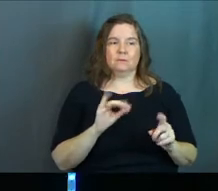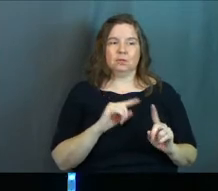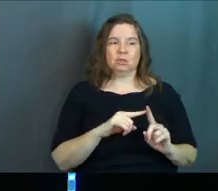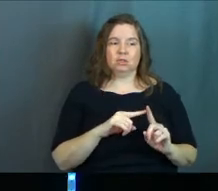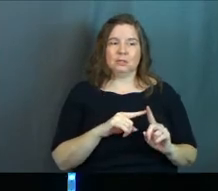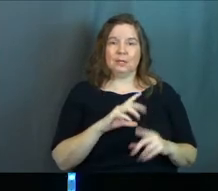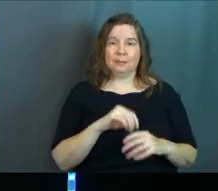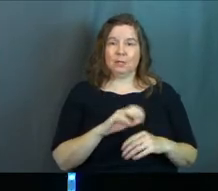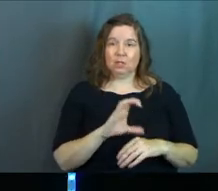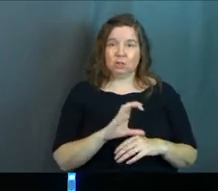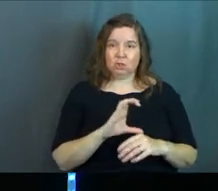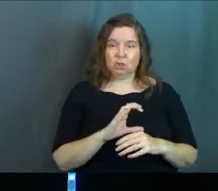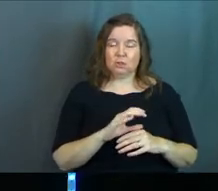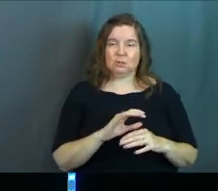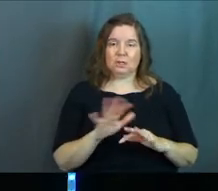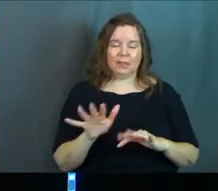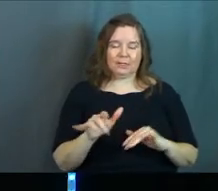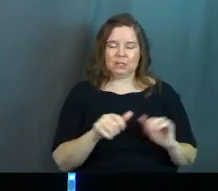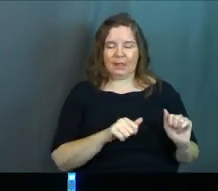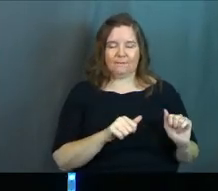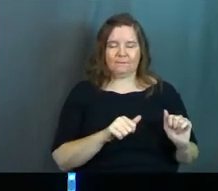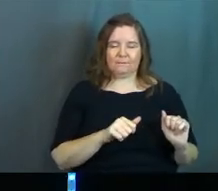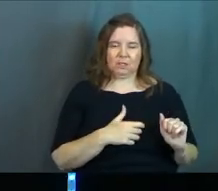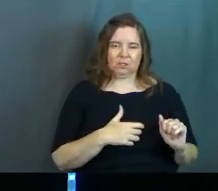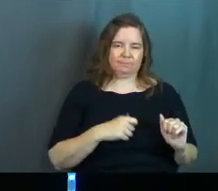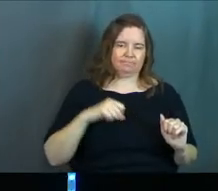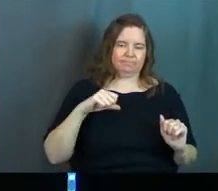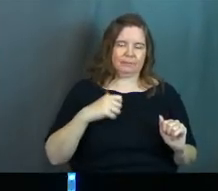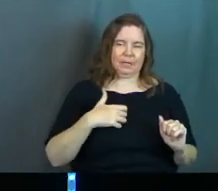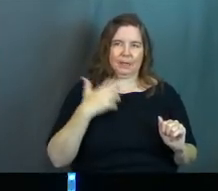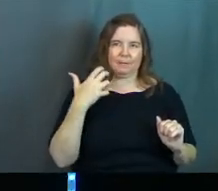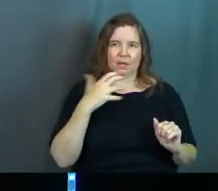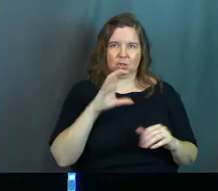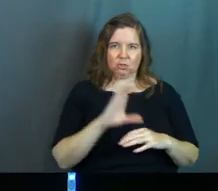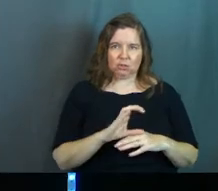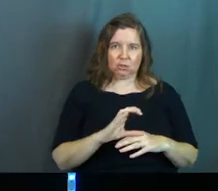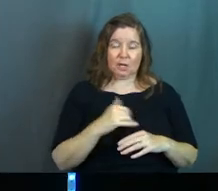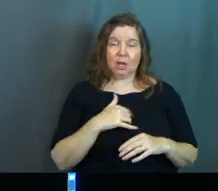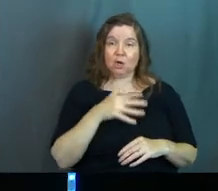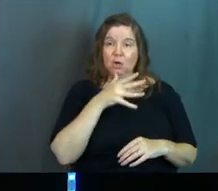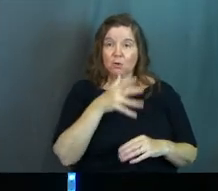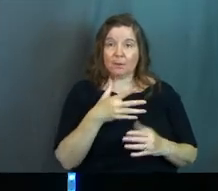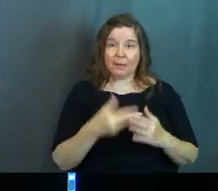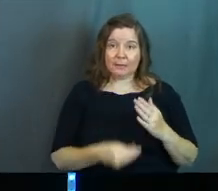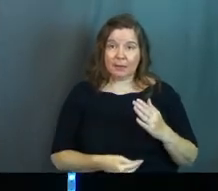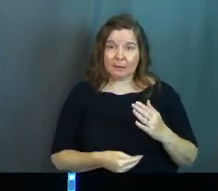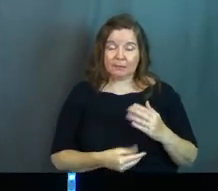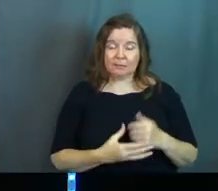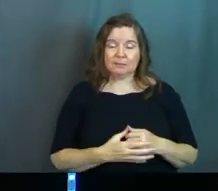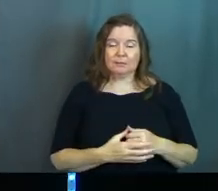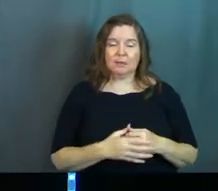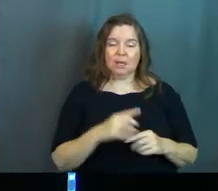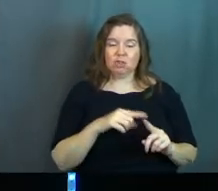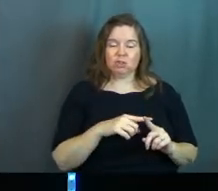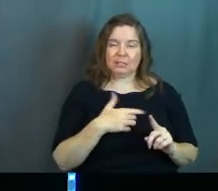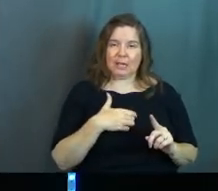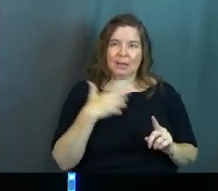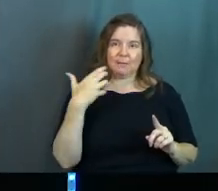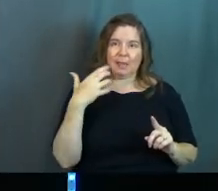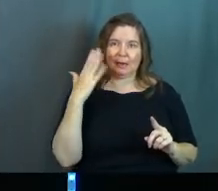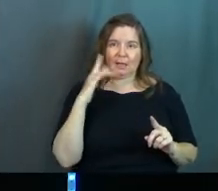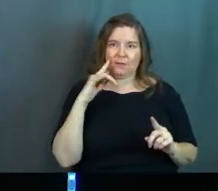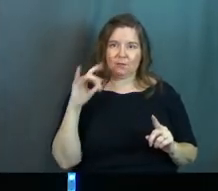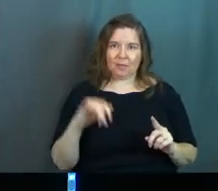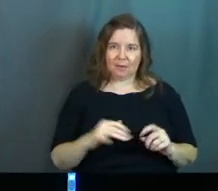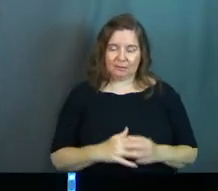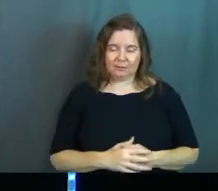hey, she kind of been in the church and she kind of walked away from the church, kind of got mad at the church and her grandma had died and she kind of got mad at